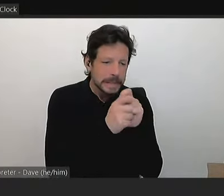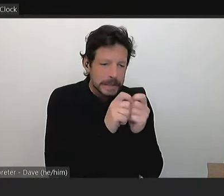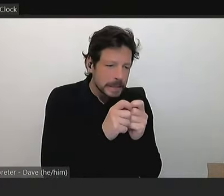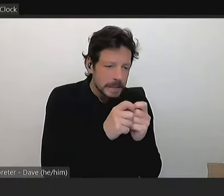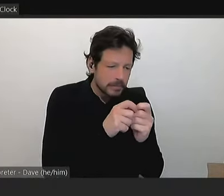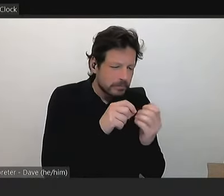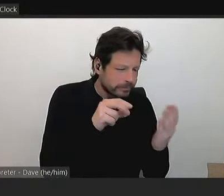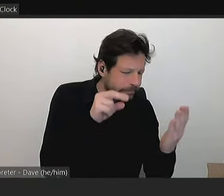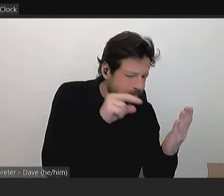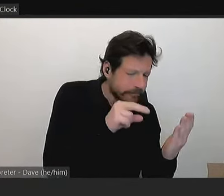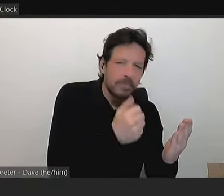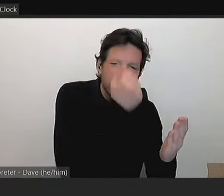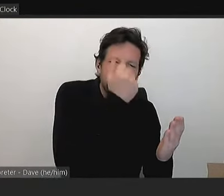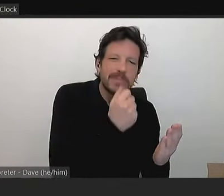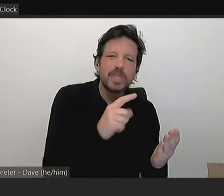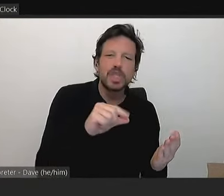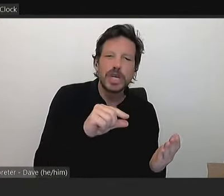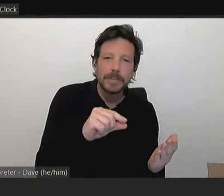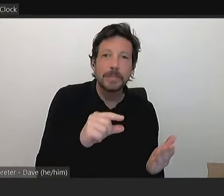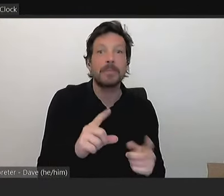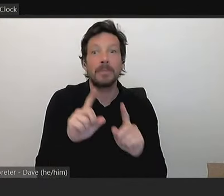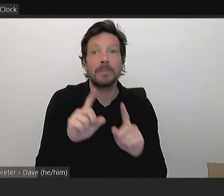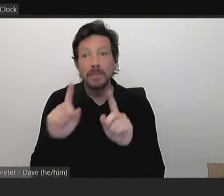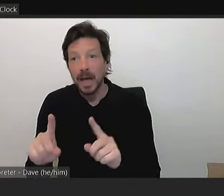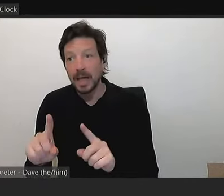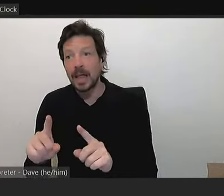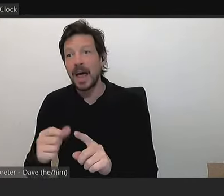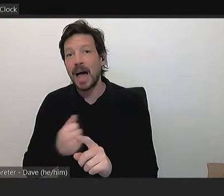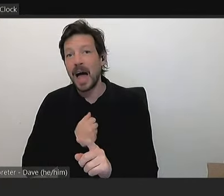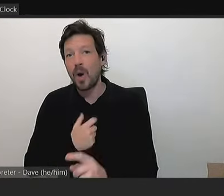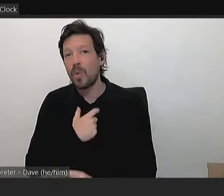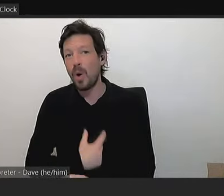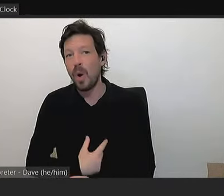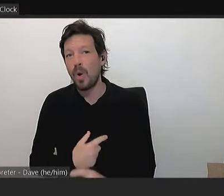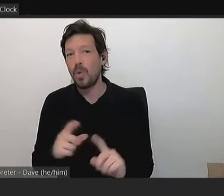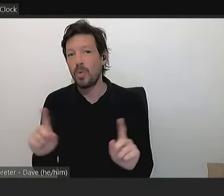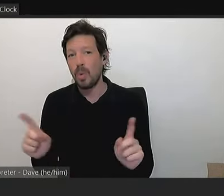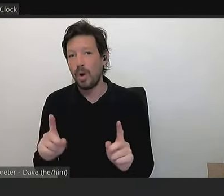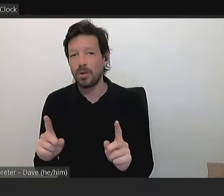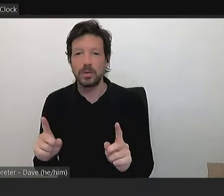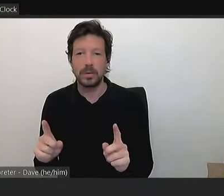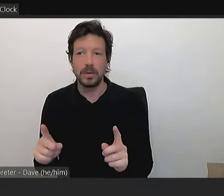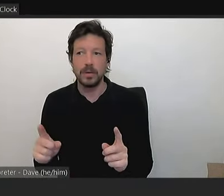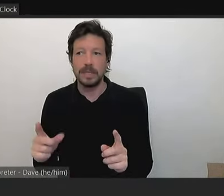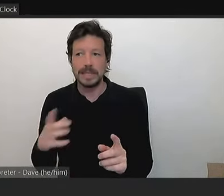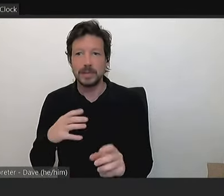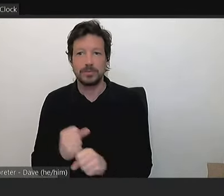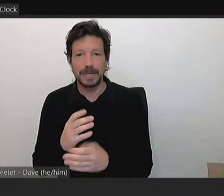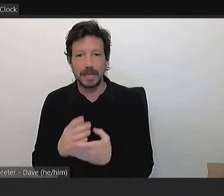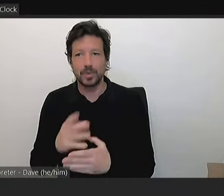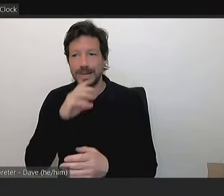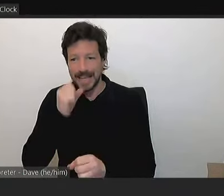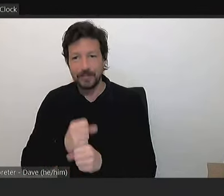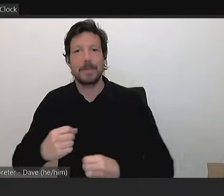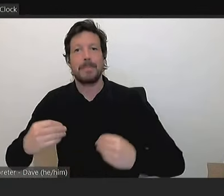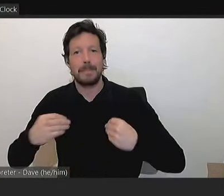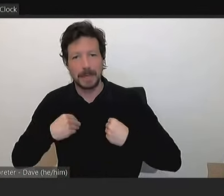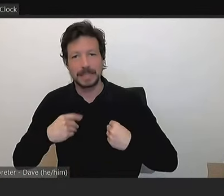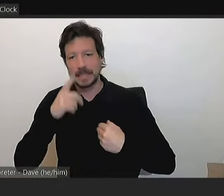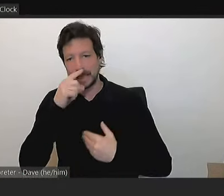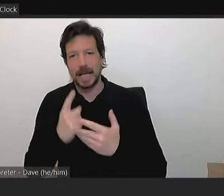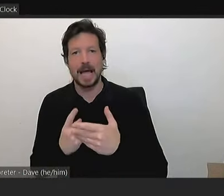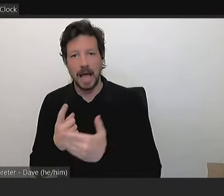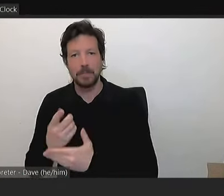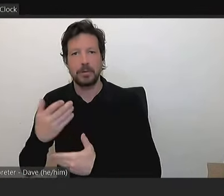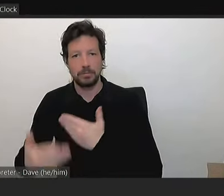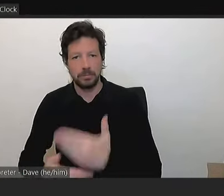fact that primarily our role in a budget is to make sure that the business of government is able to take place. That the